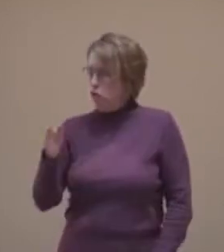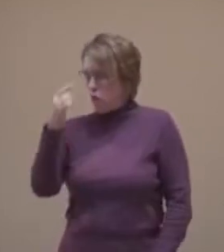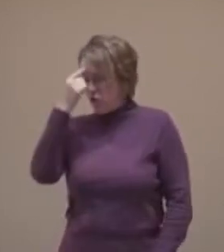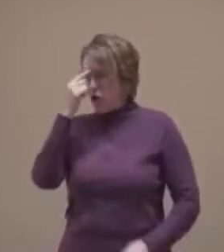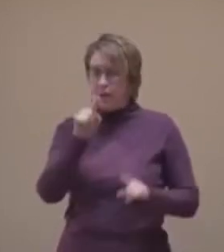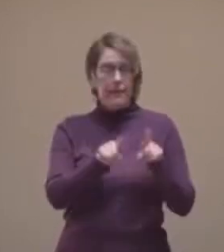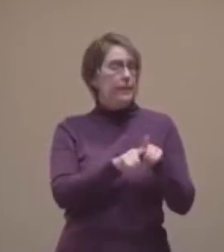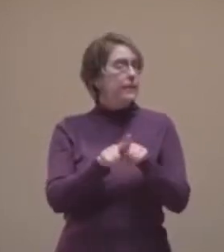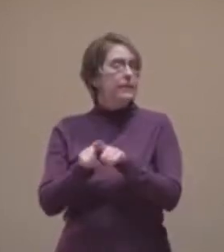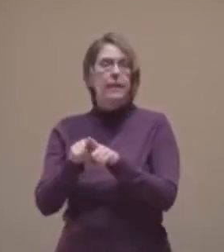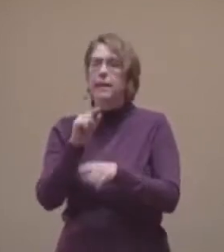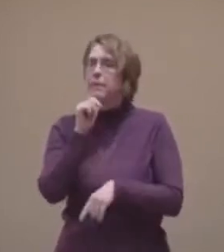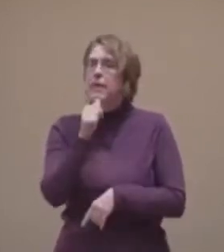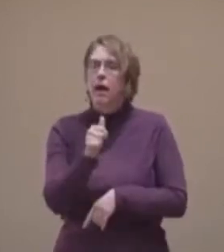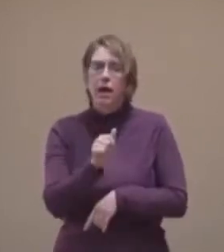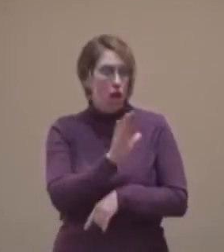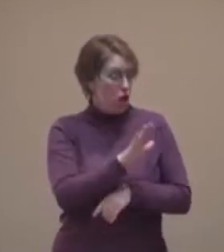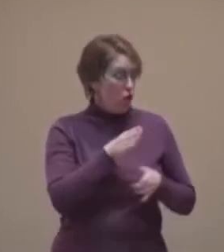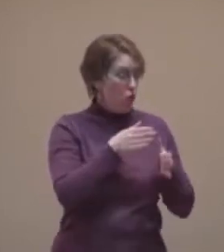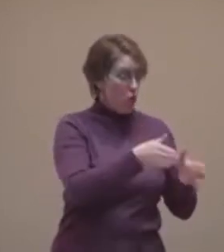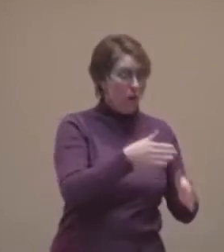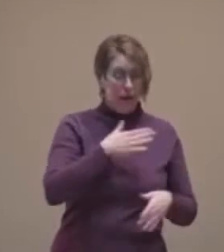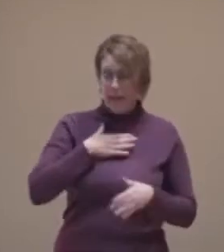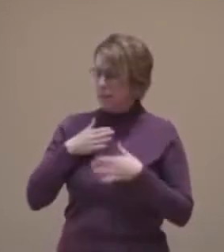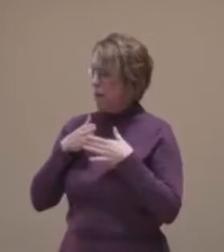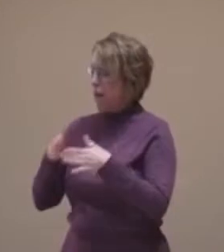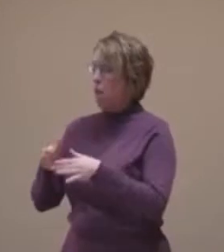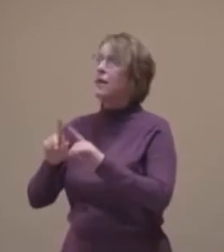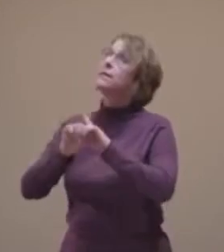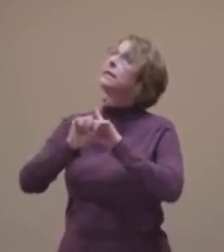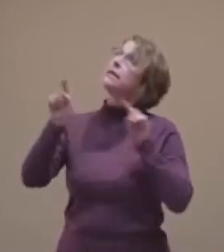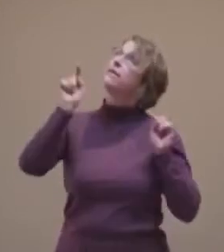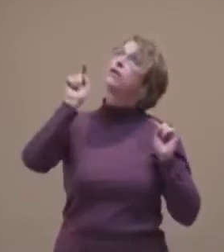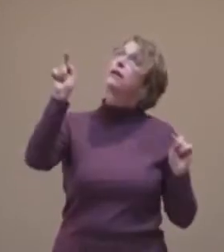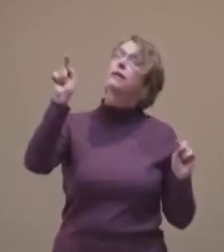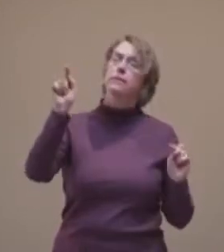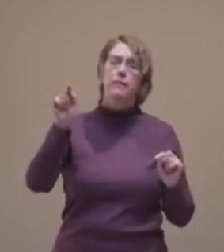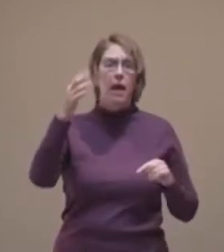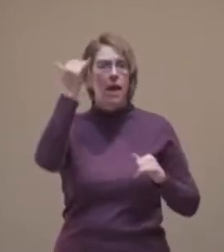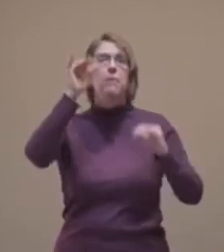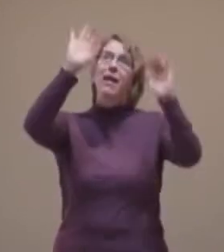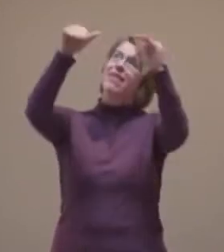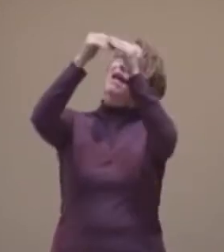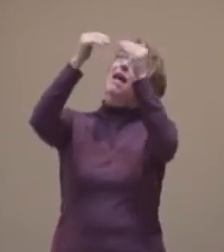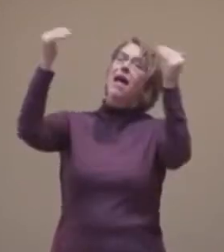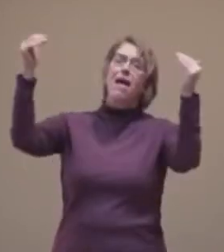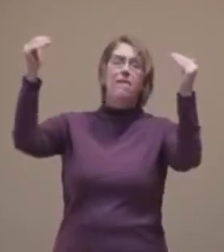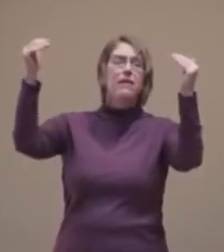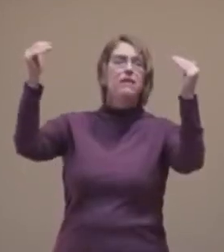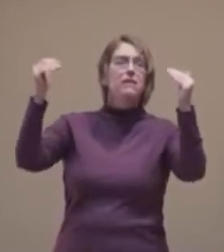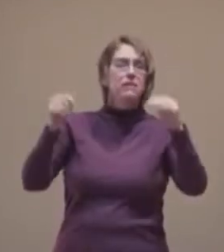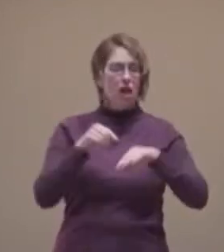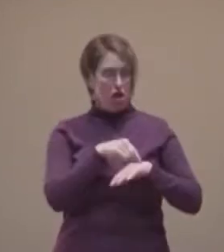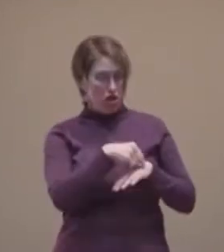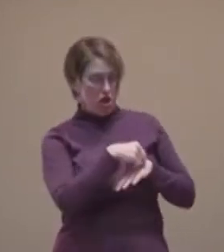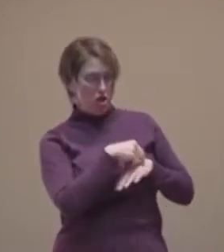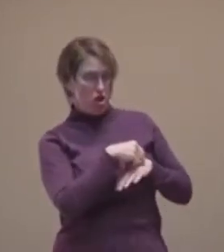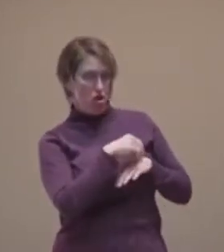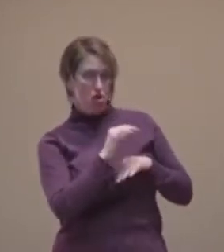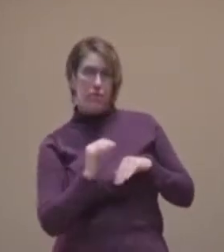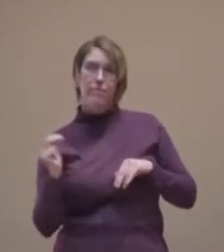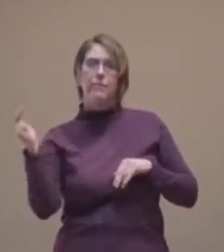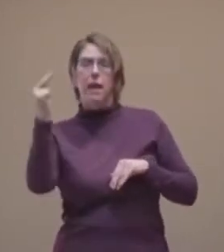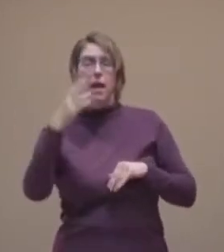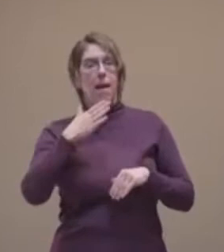nor are your ways my ways, says the Lord. For as the heavens are higher than the earth, so are my ways higher